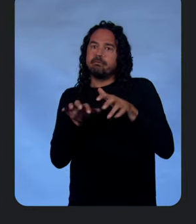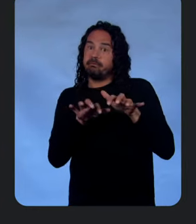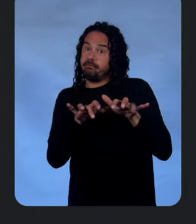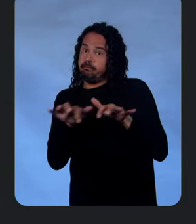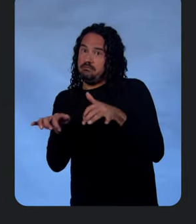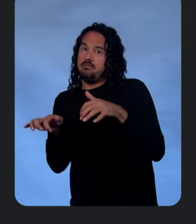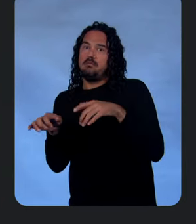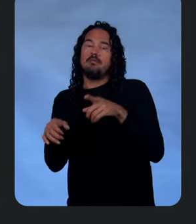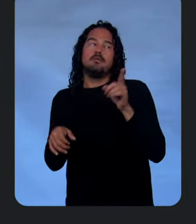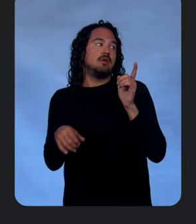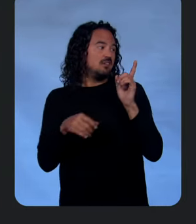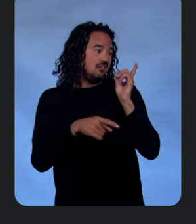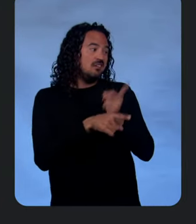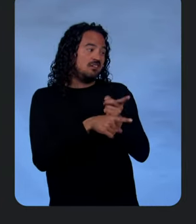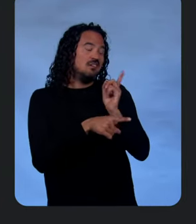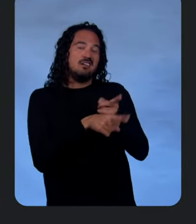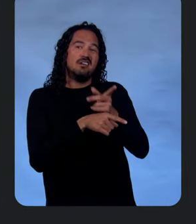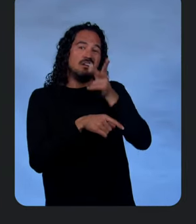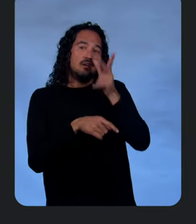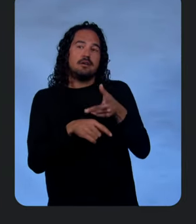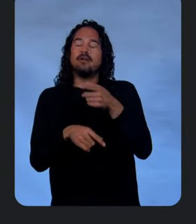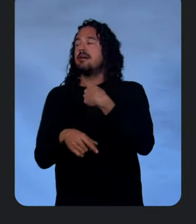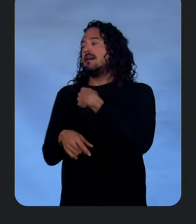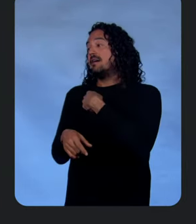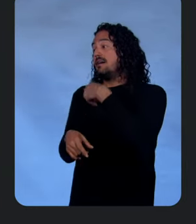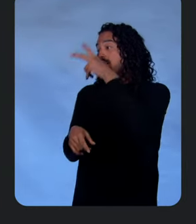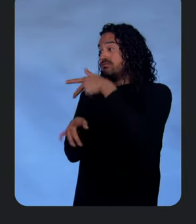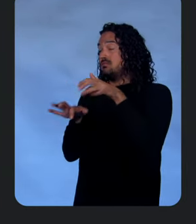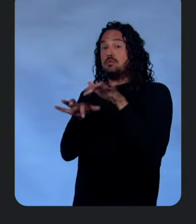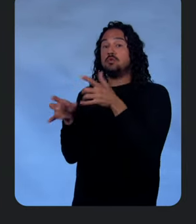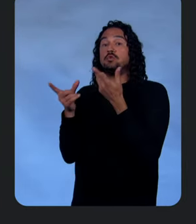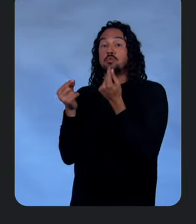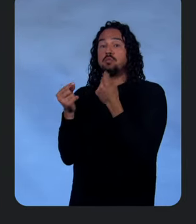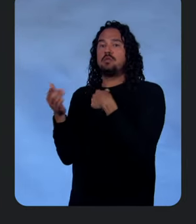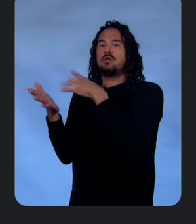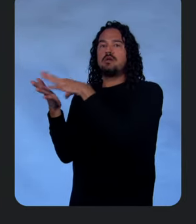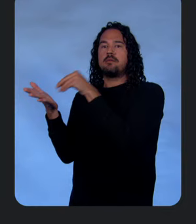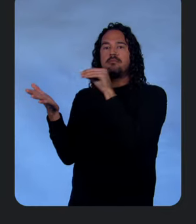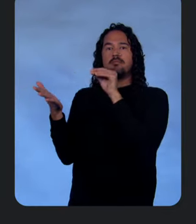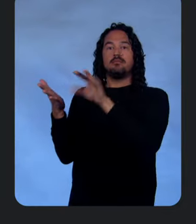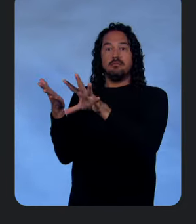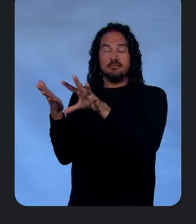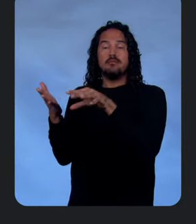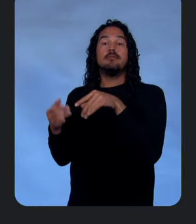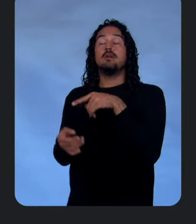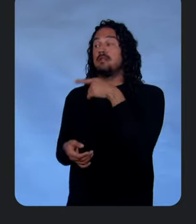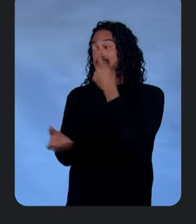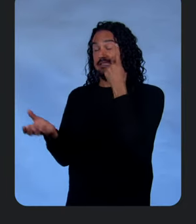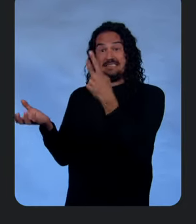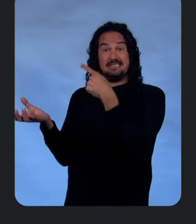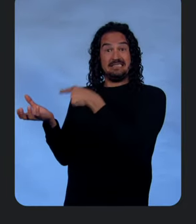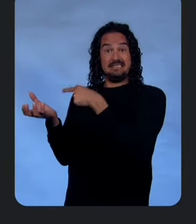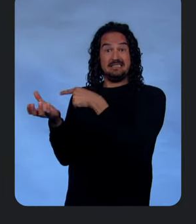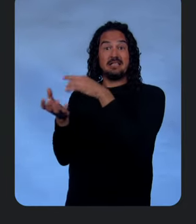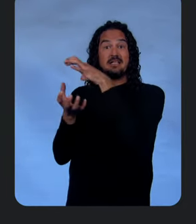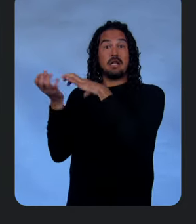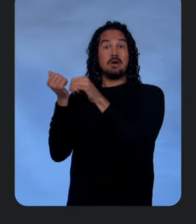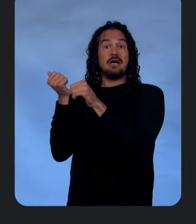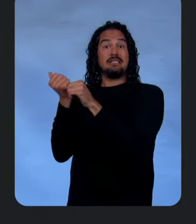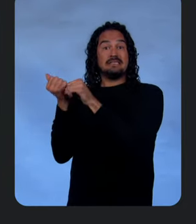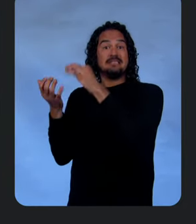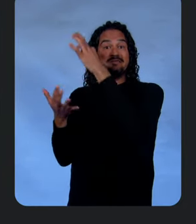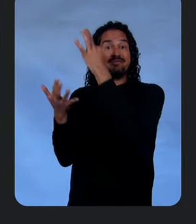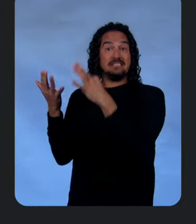absolutely terrible. All right. So, what's really cool about this, right, is that Gemini Cloud Assist knows about all of our project